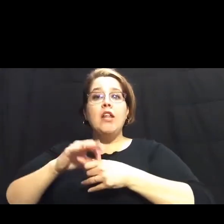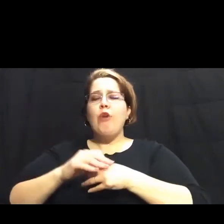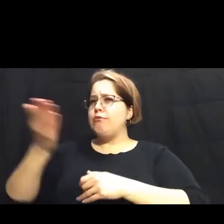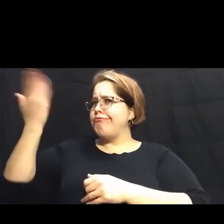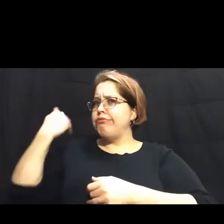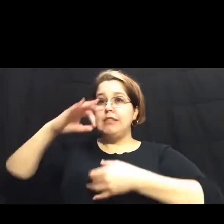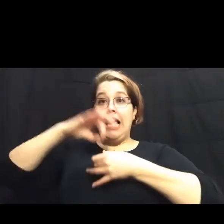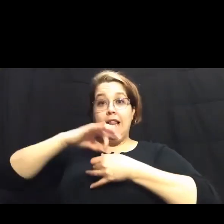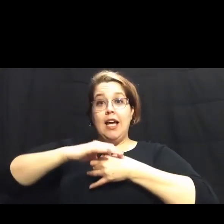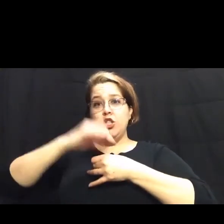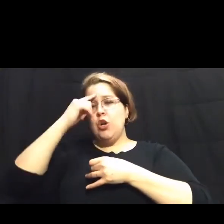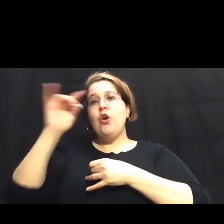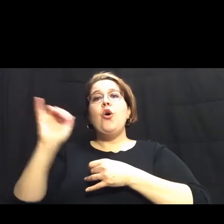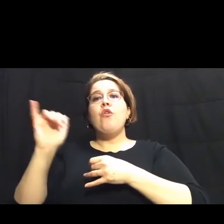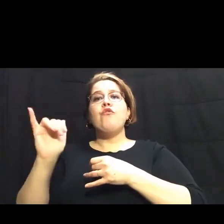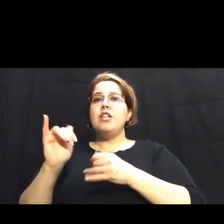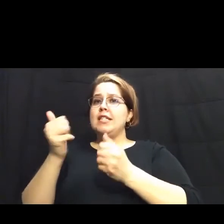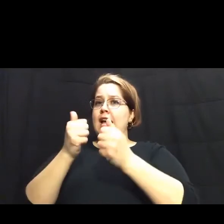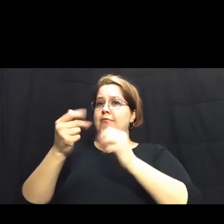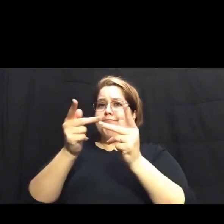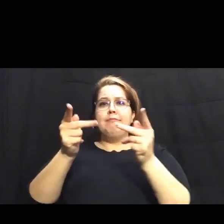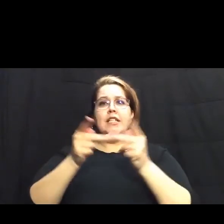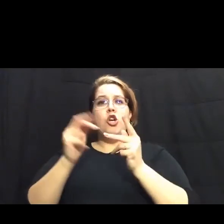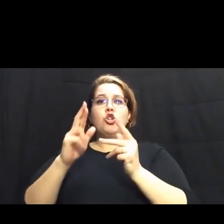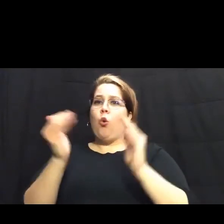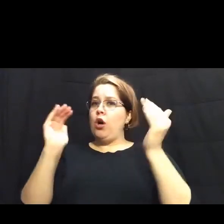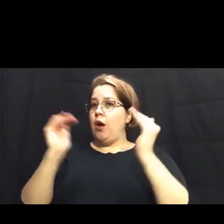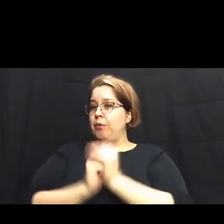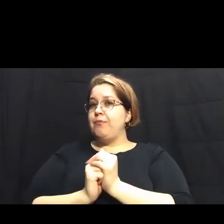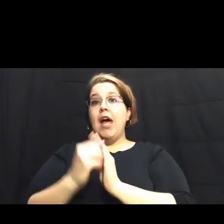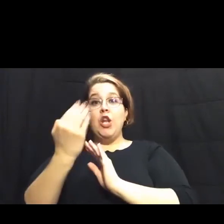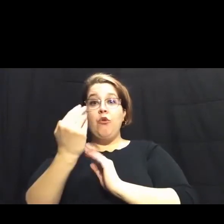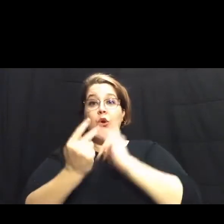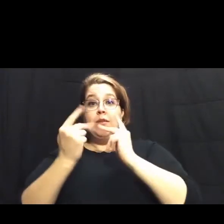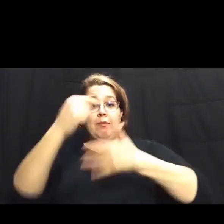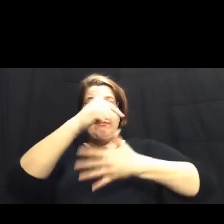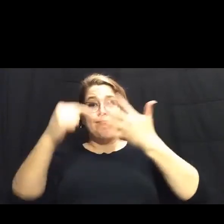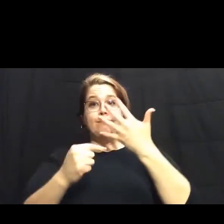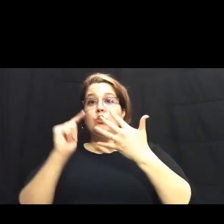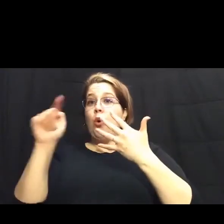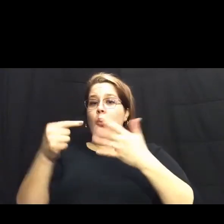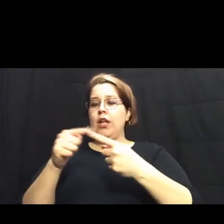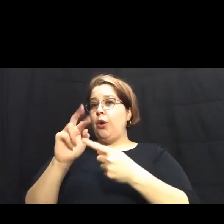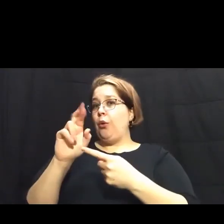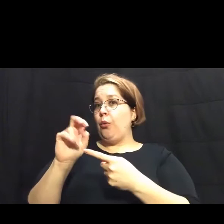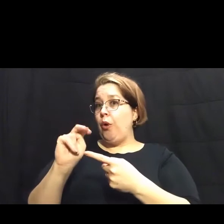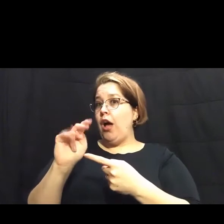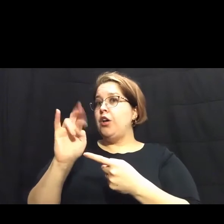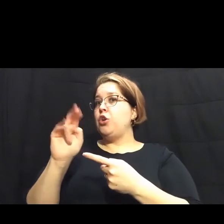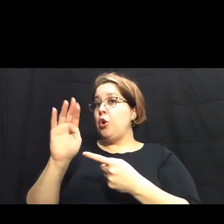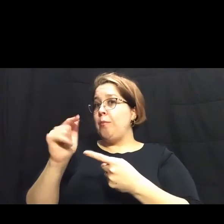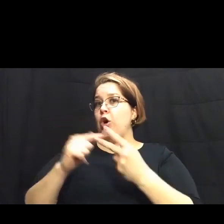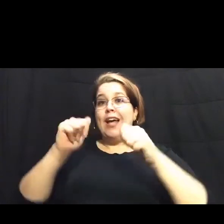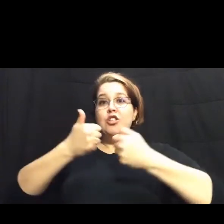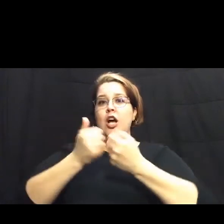for the same office or a comparable office. Out of the field of 14 candidates on the ballot, only incumbent mayor Ron Nuremberg and his challenger Greg